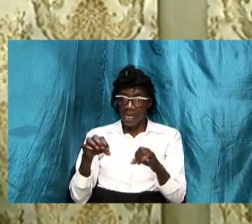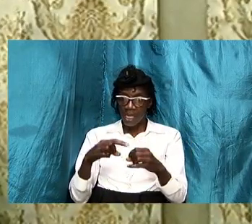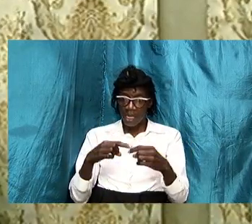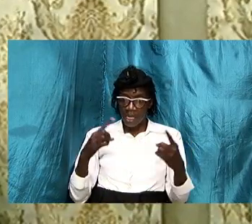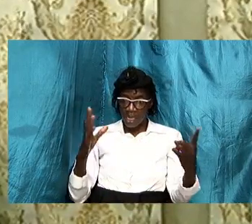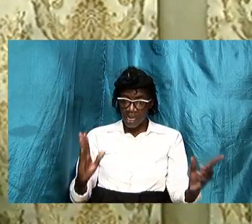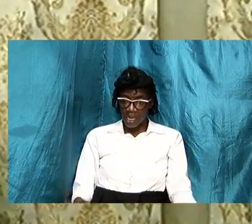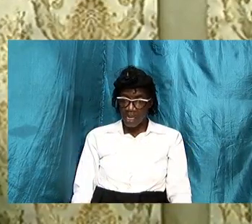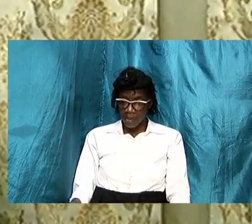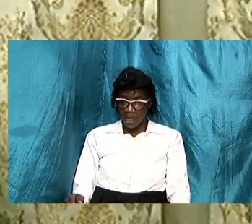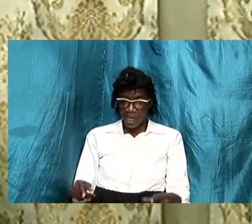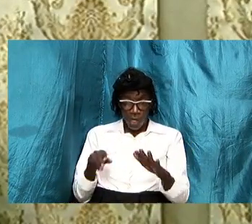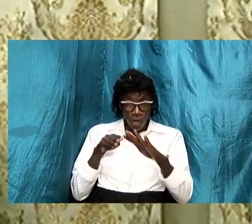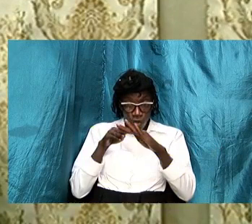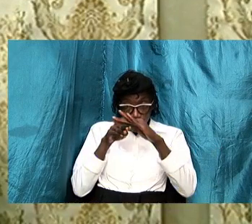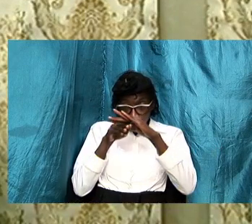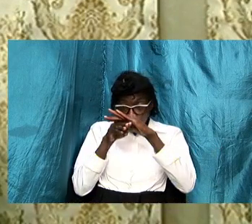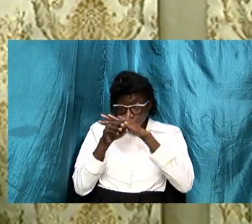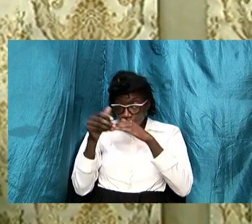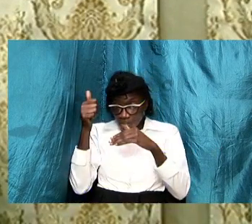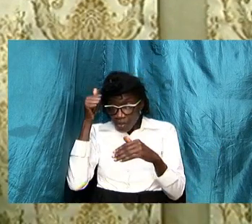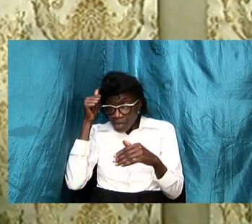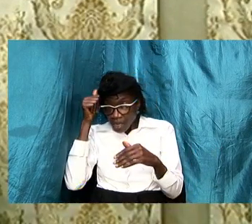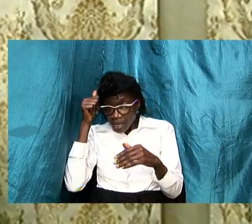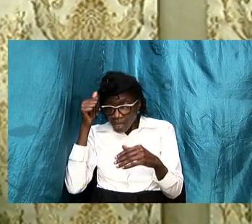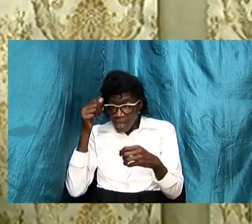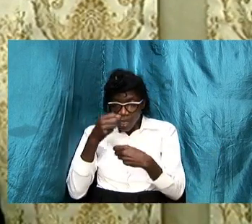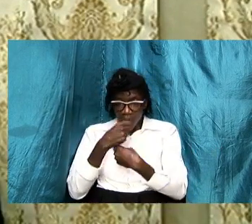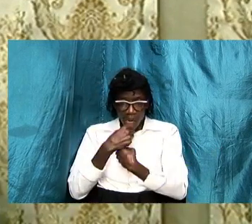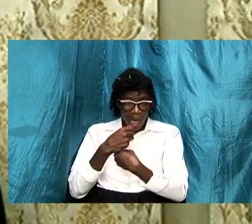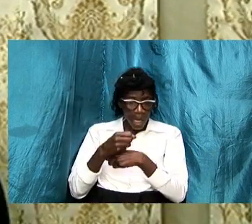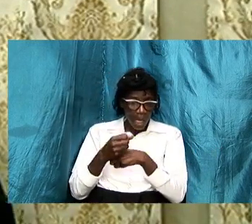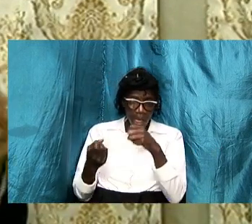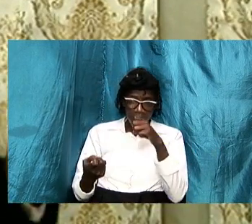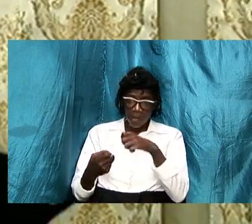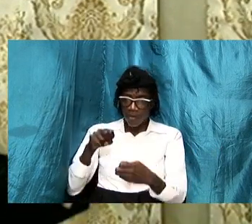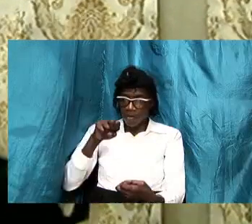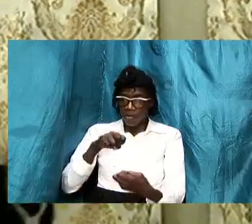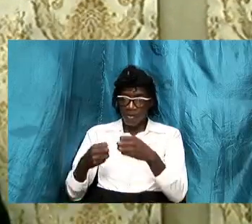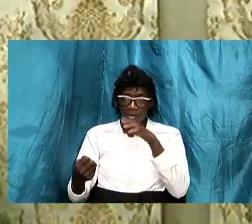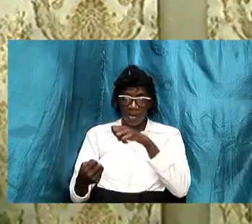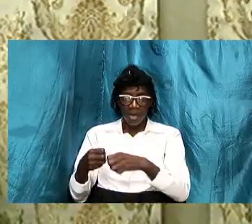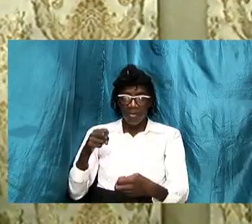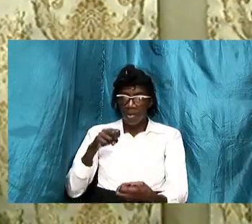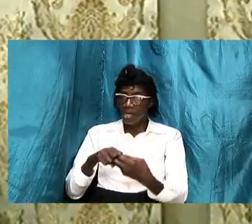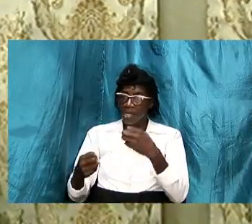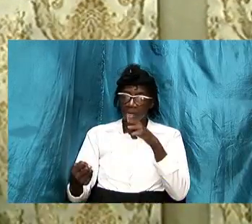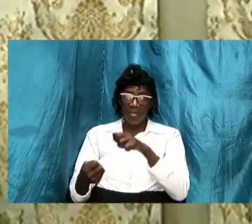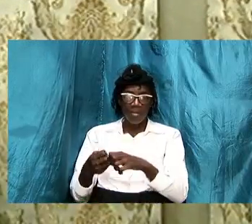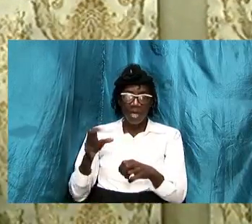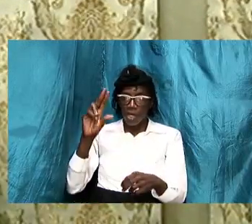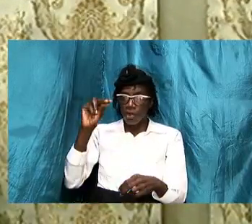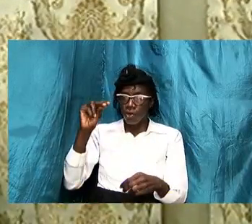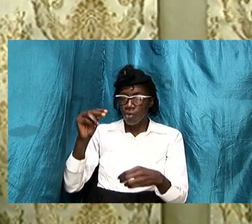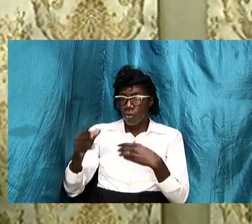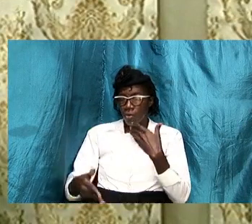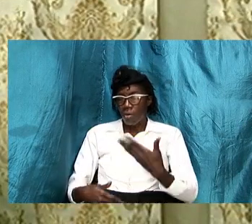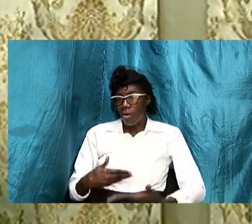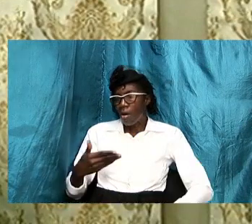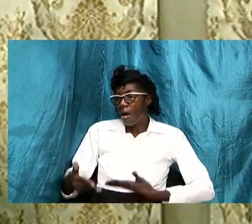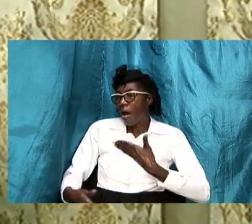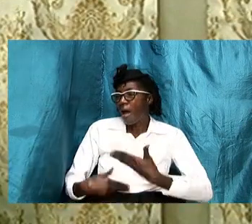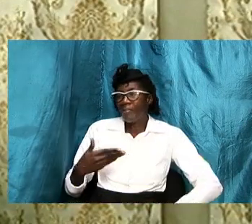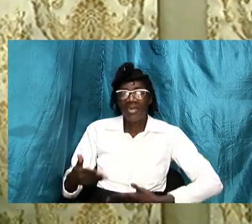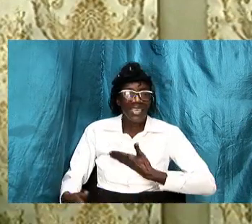cause mayhem and turmoil and and unhappiness let's just